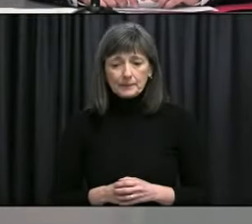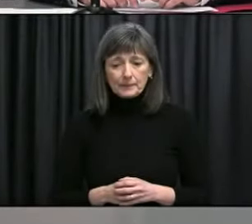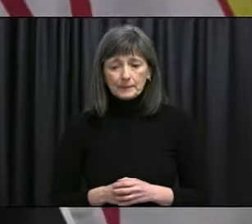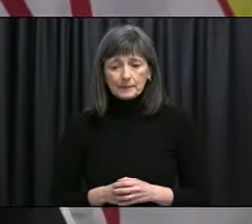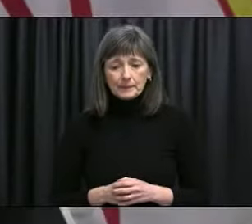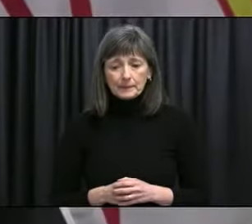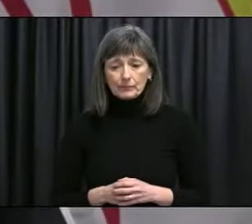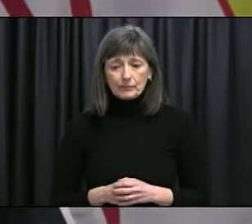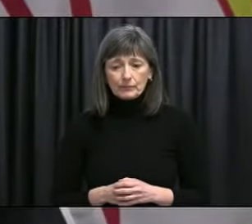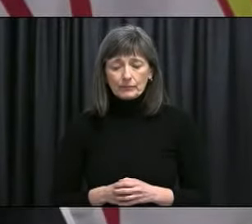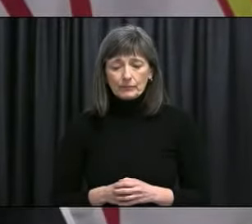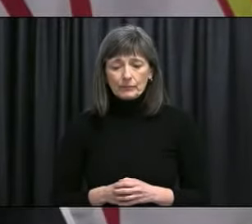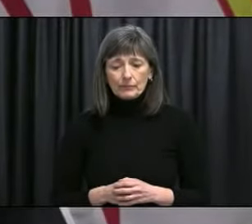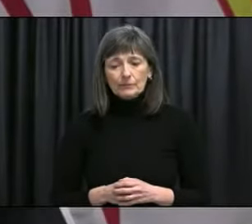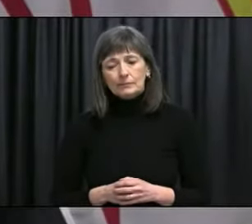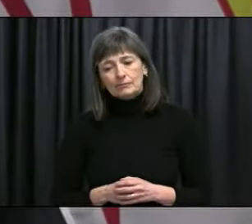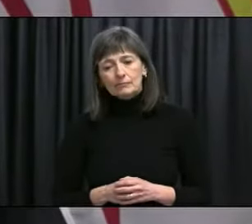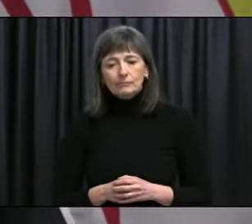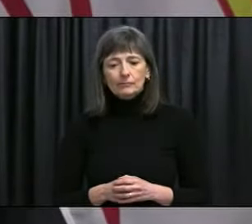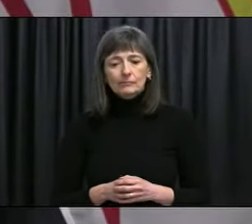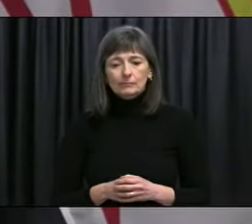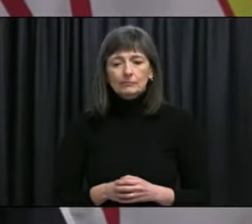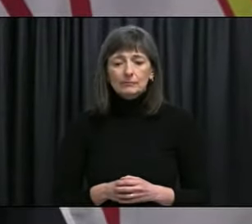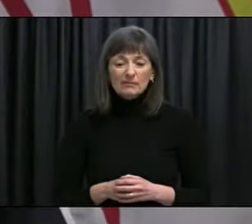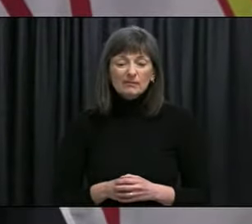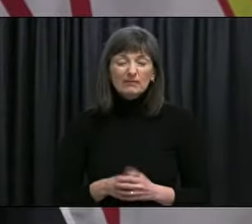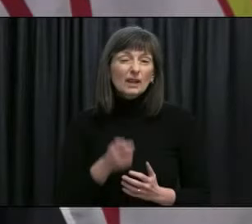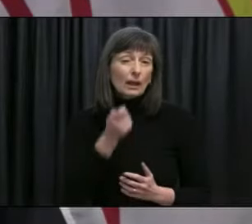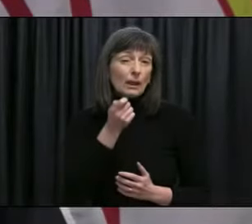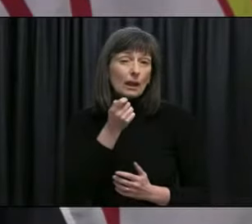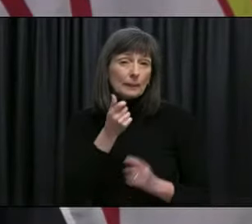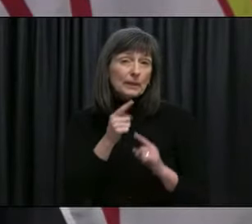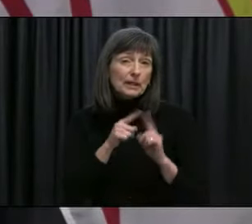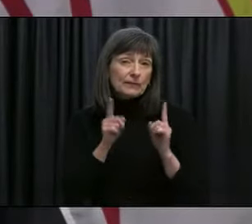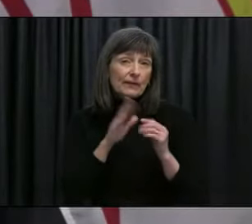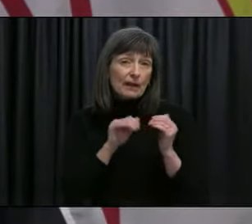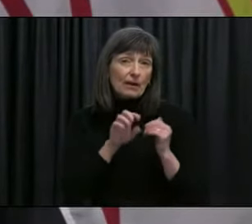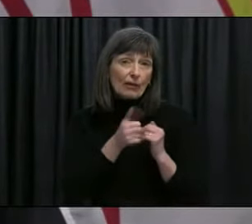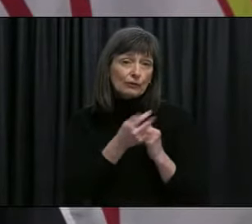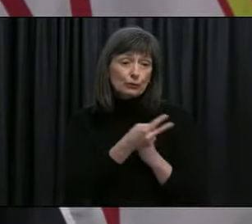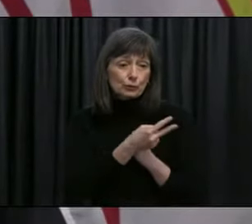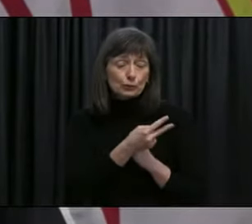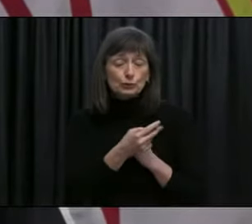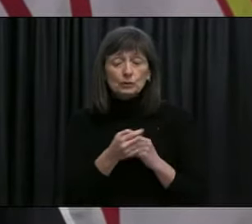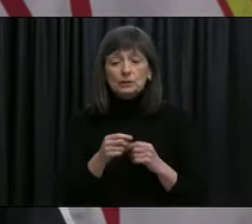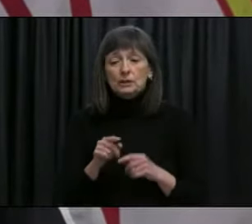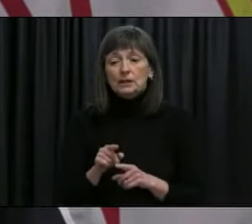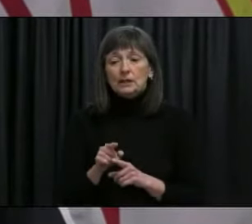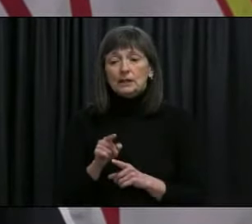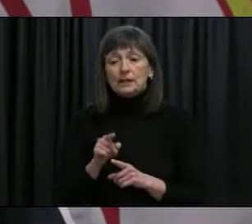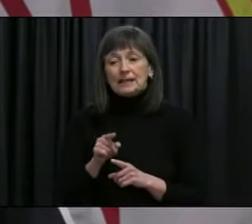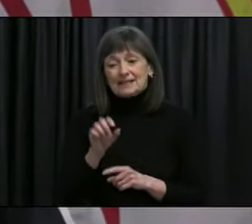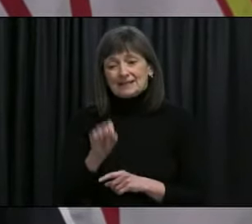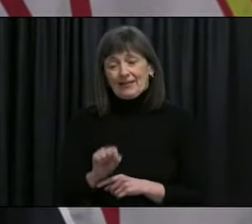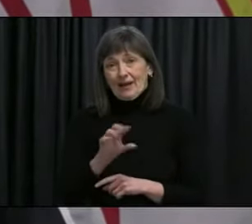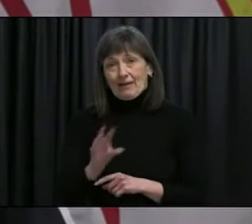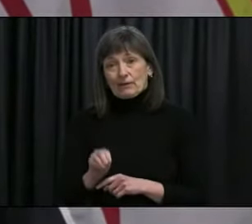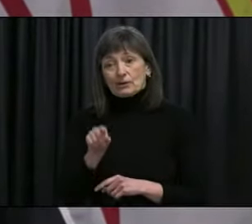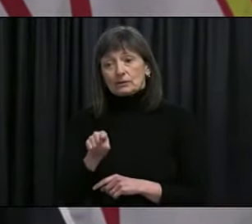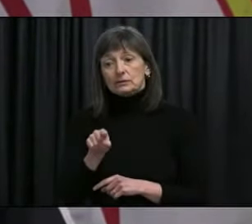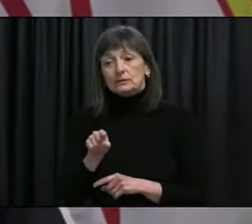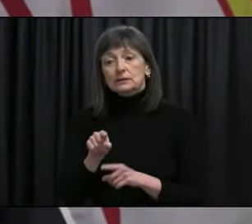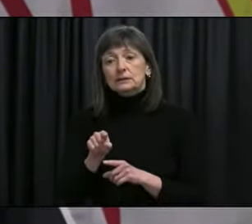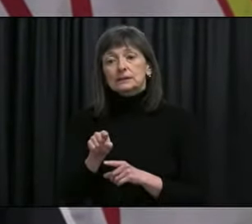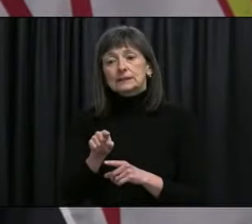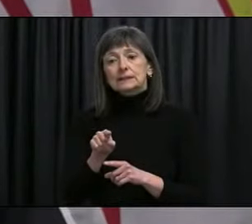it's a little bit different and, and, um, basically what we're seeing is that it's, it's got some similar